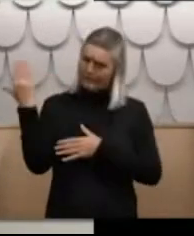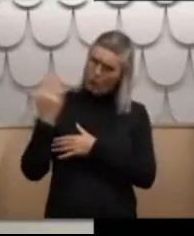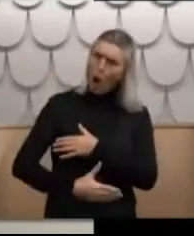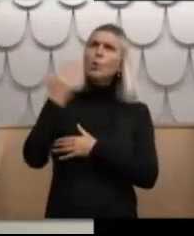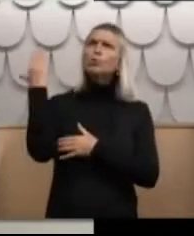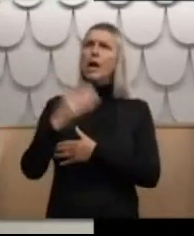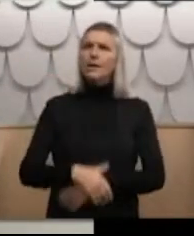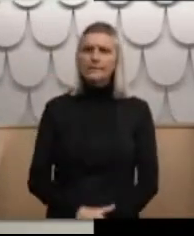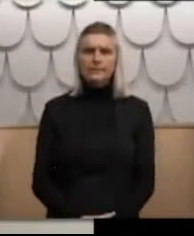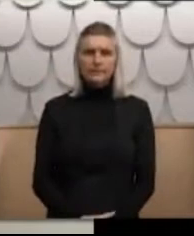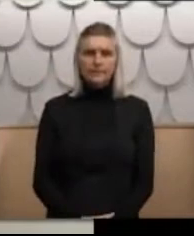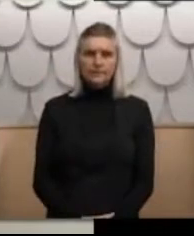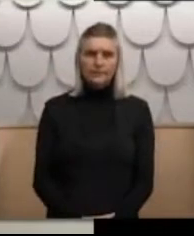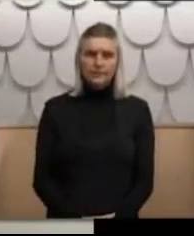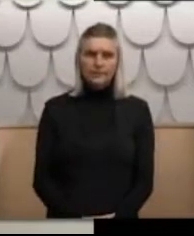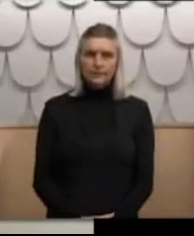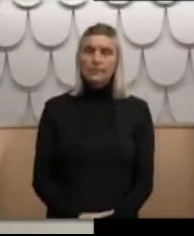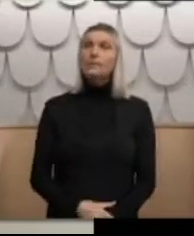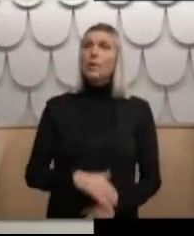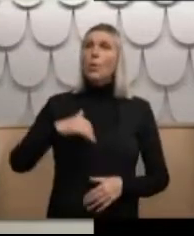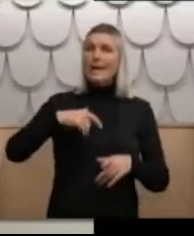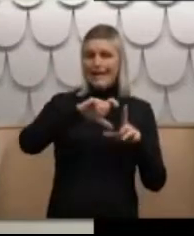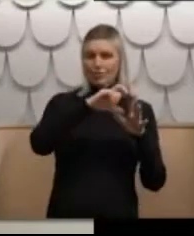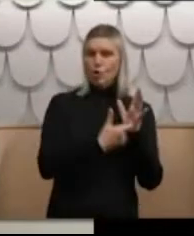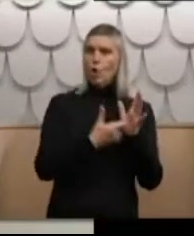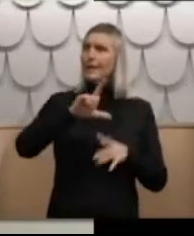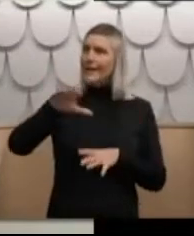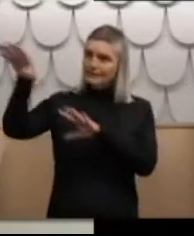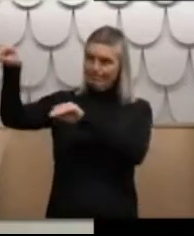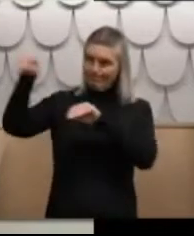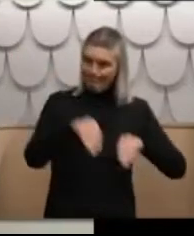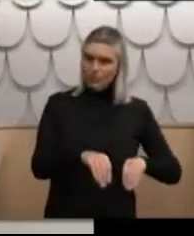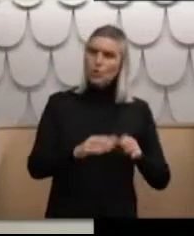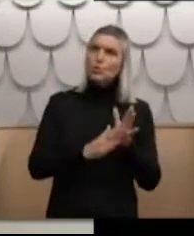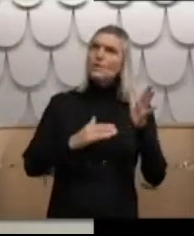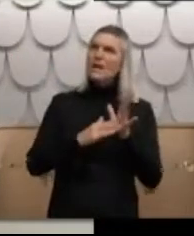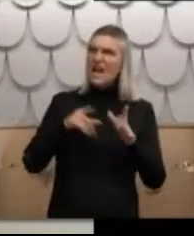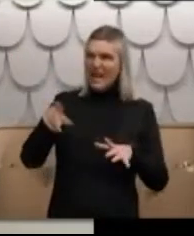For you to make leaks, come back to New Zealand and pay for what it is to us all.